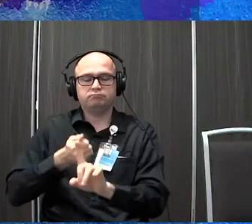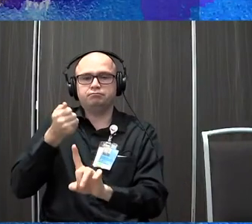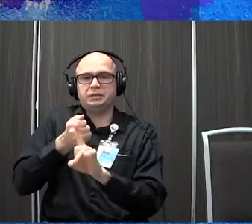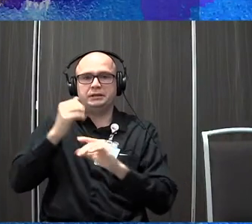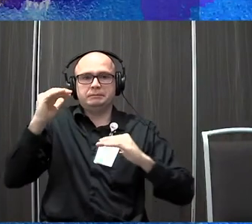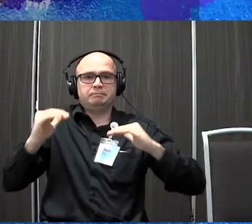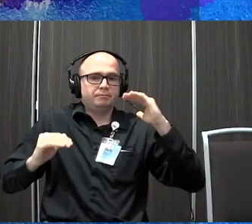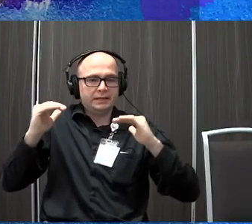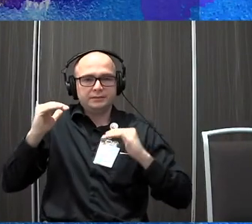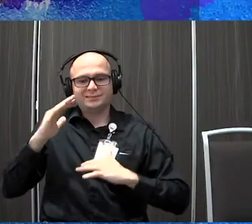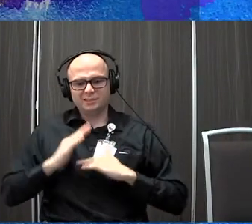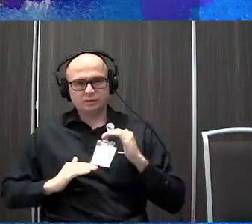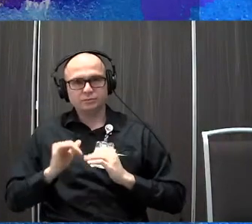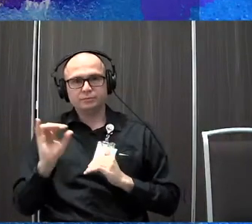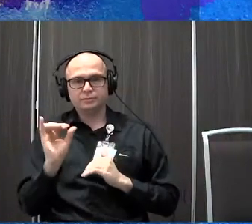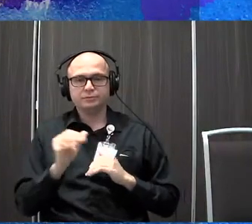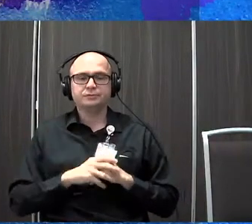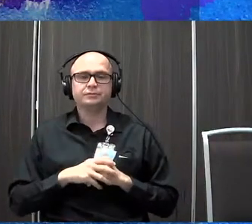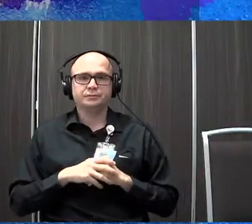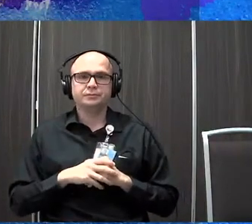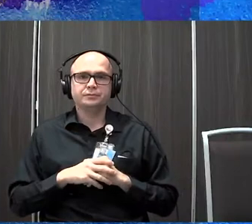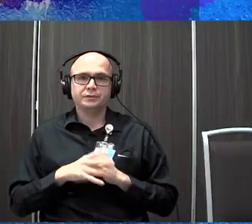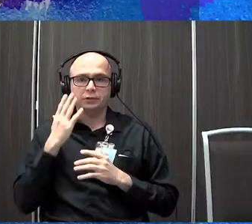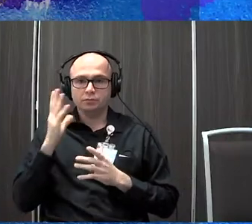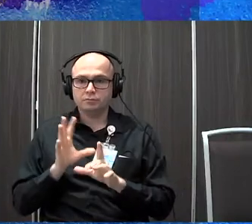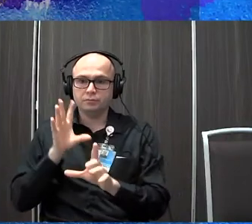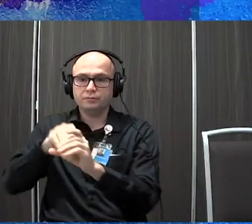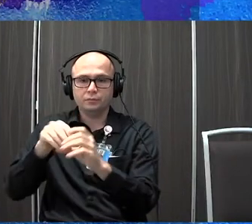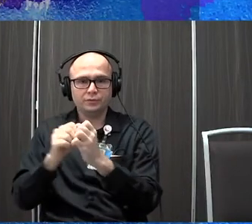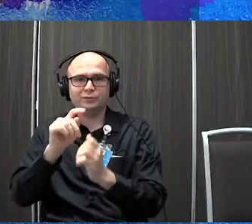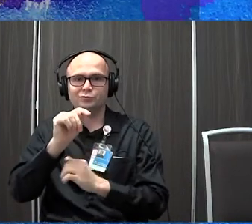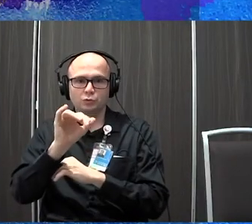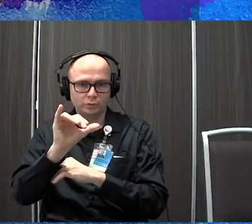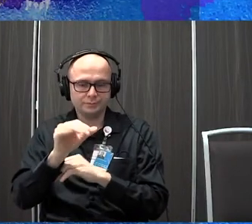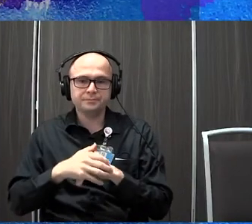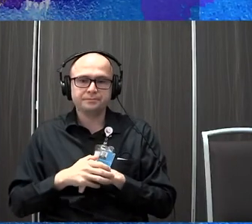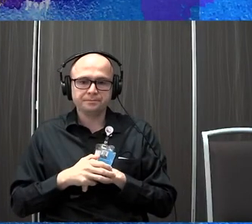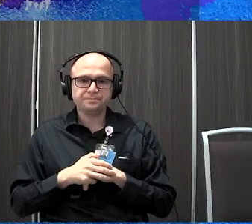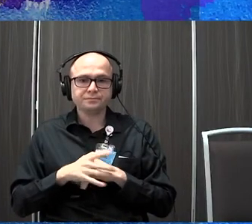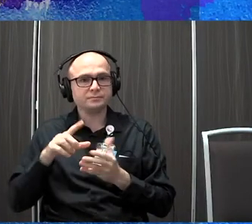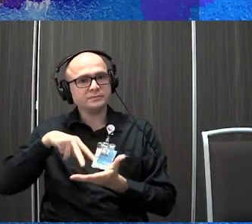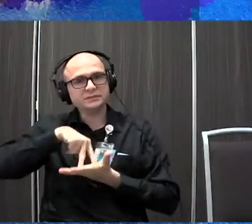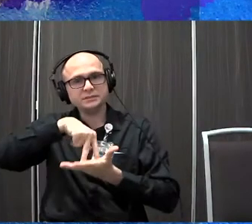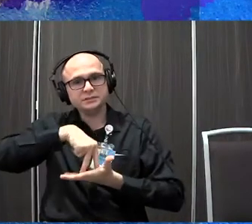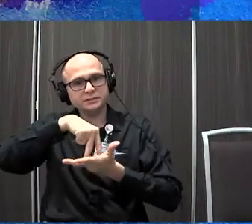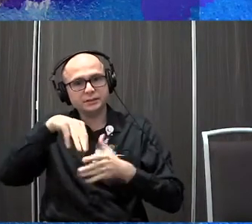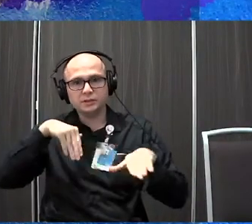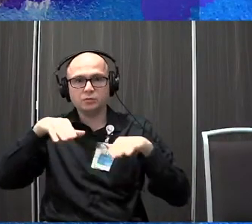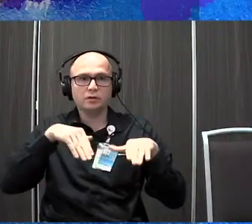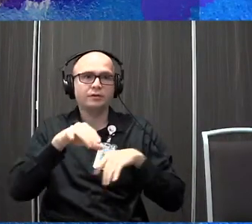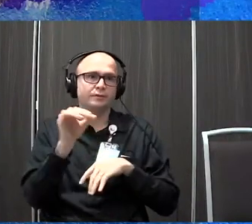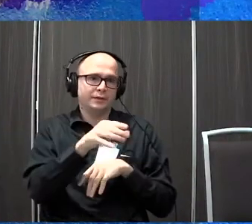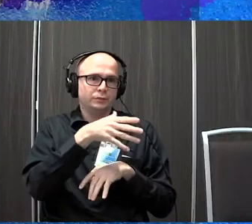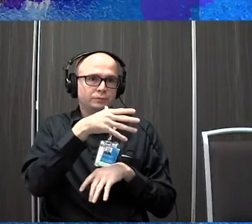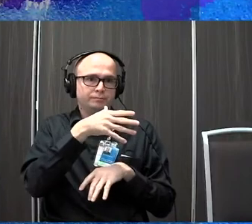comfortable they feel, you know, with being able to engage with those toys. And then with standing and walking, like Violette alluded to,